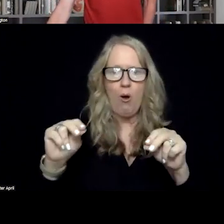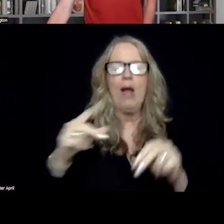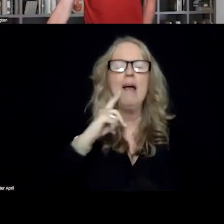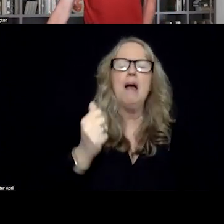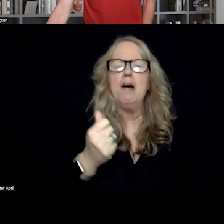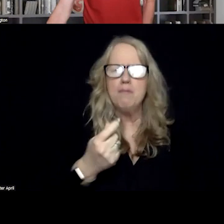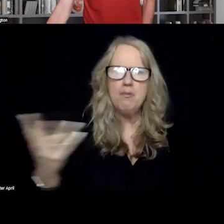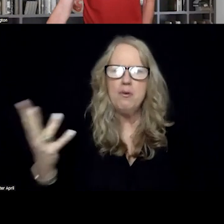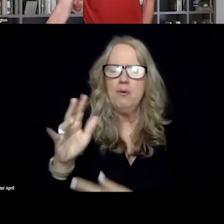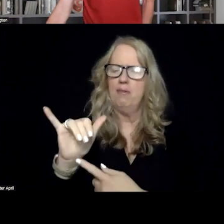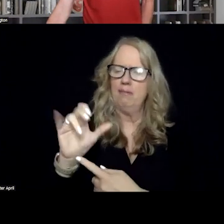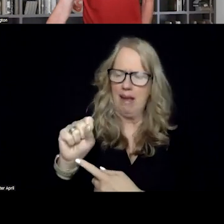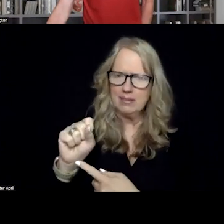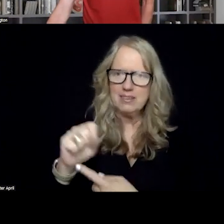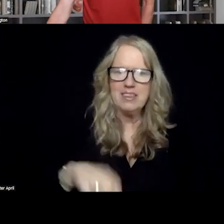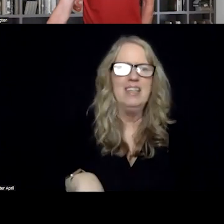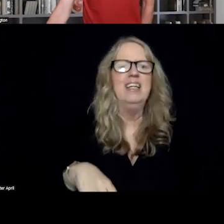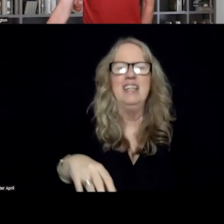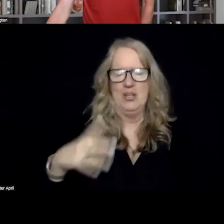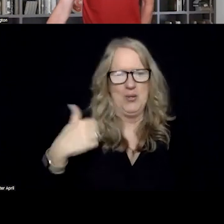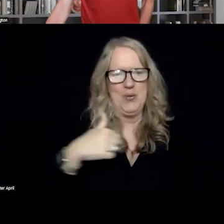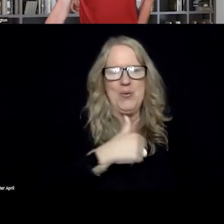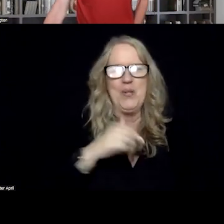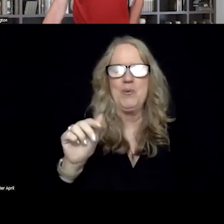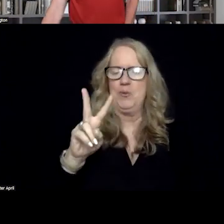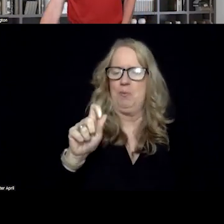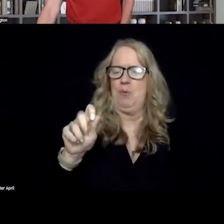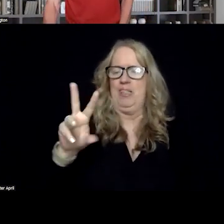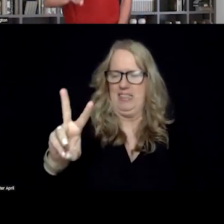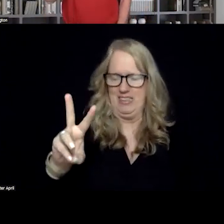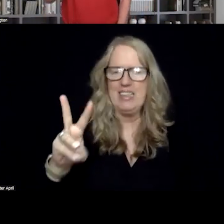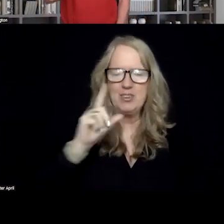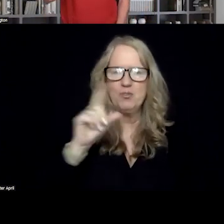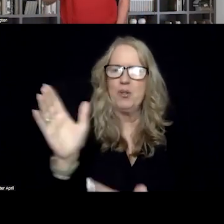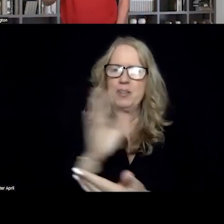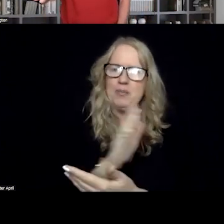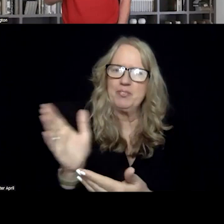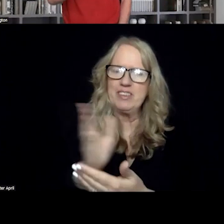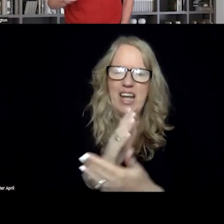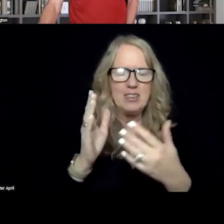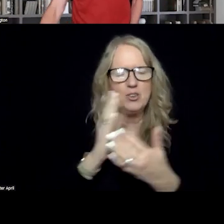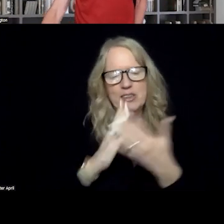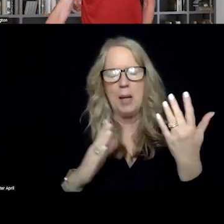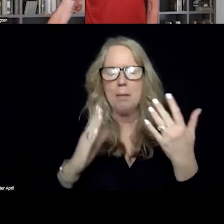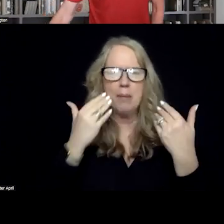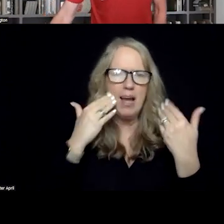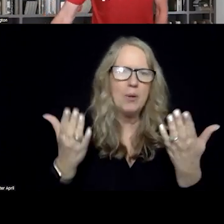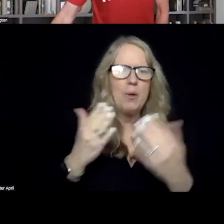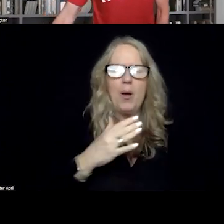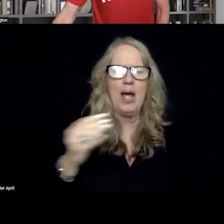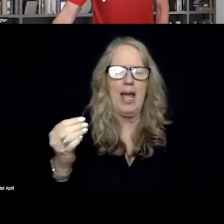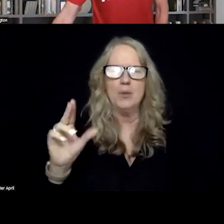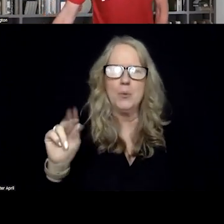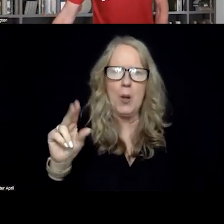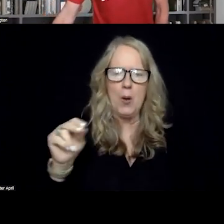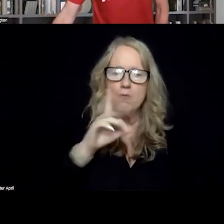yeses. Aggregately, we were at a 2.6 on that Likert scale. Somewhere between I don't know and no. And the